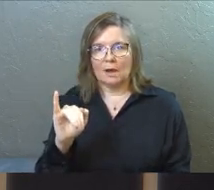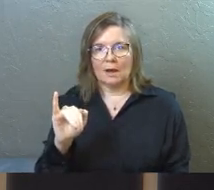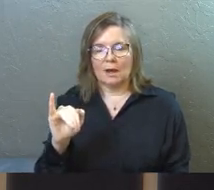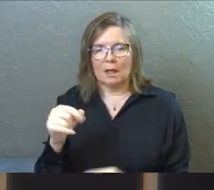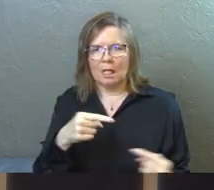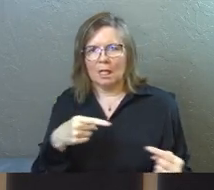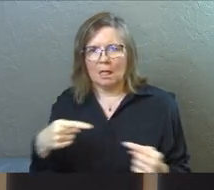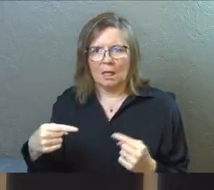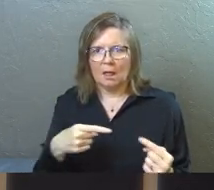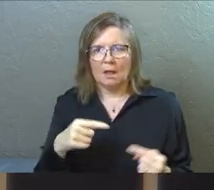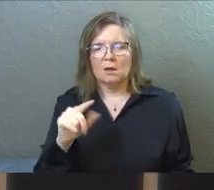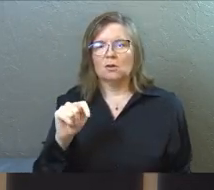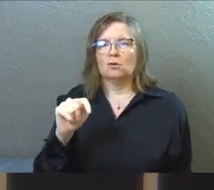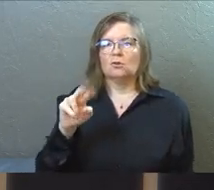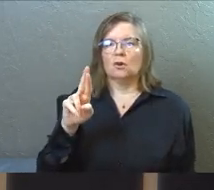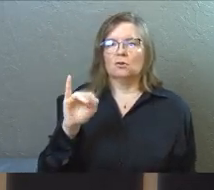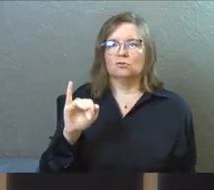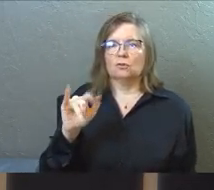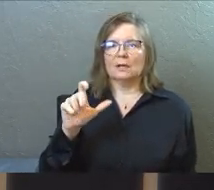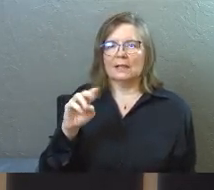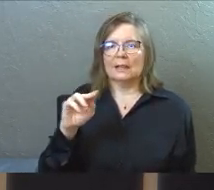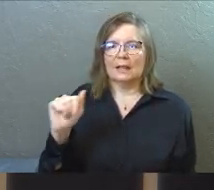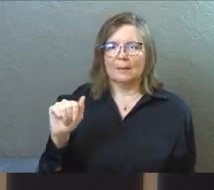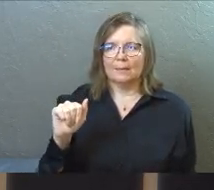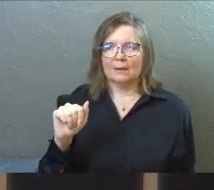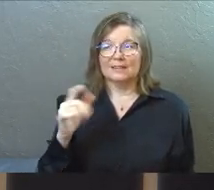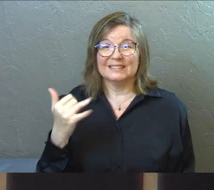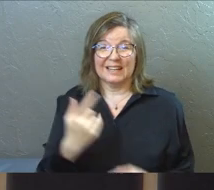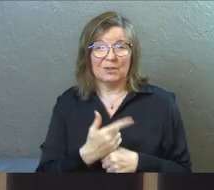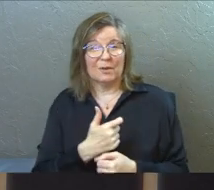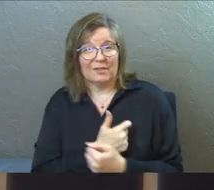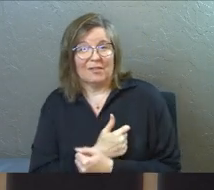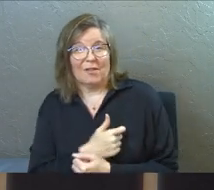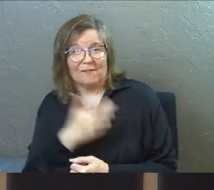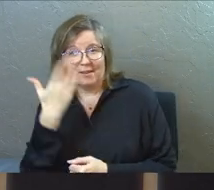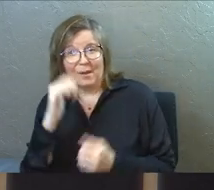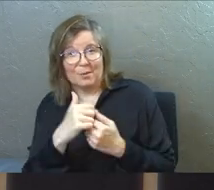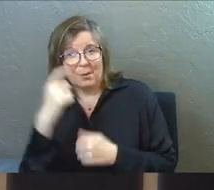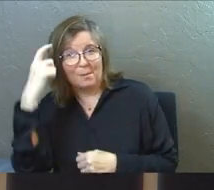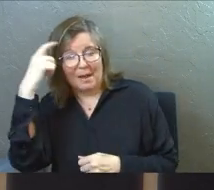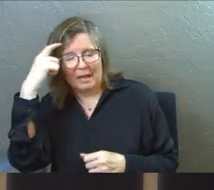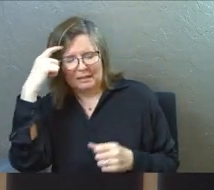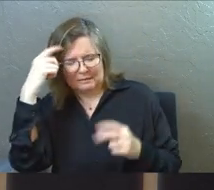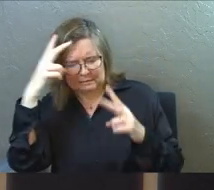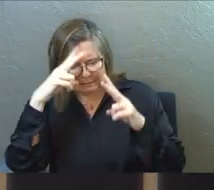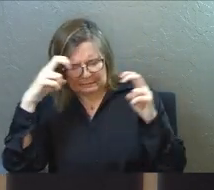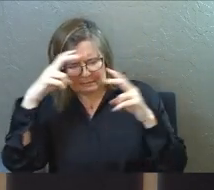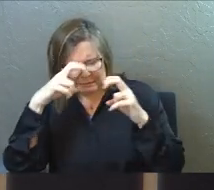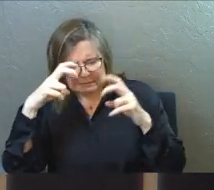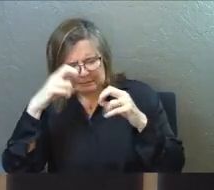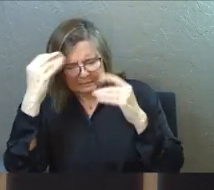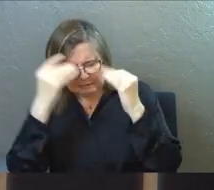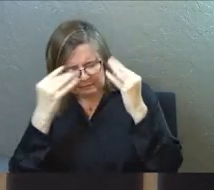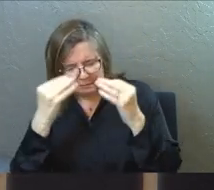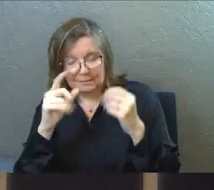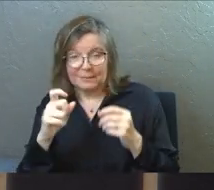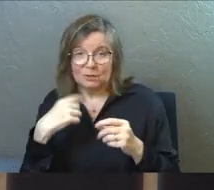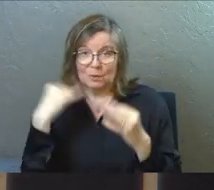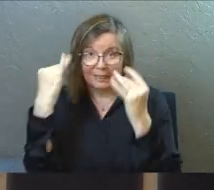And I know that's a fancy word. Today, by the way, you're going to have to love the Lord your God with your mind today. I'm going to need your brains today.